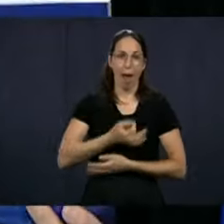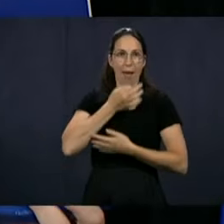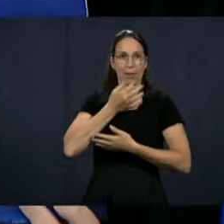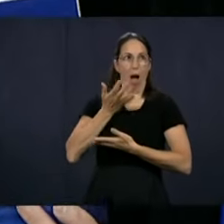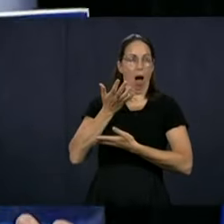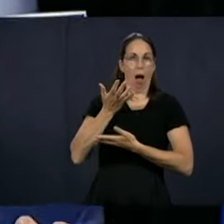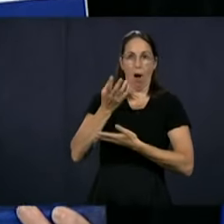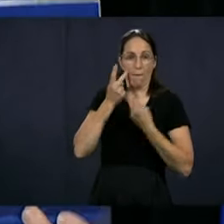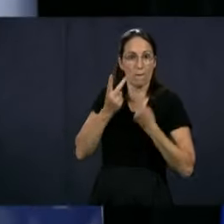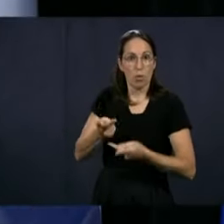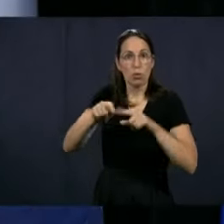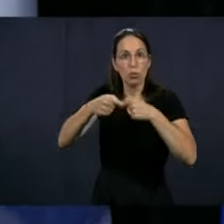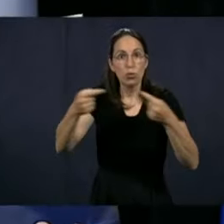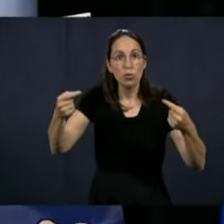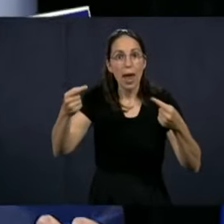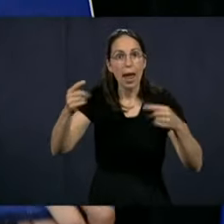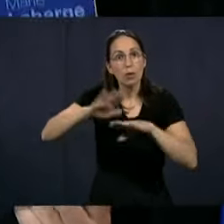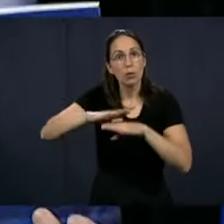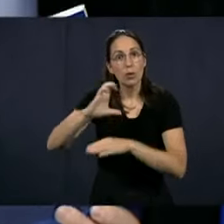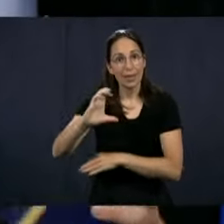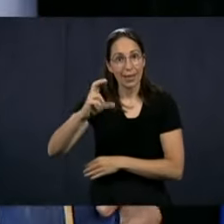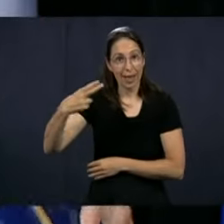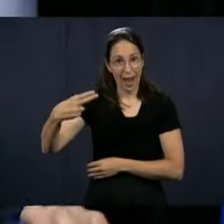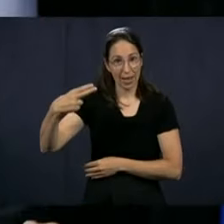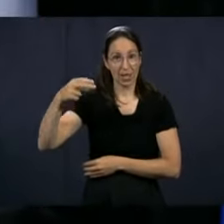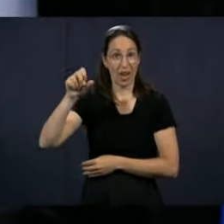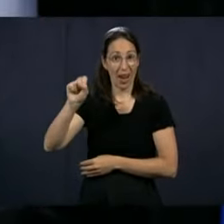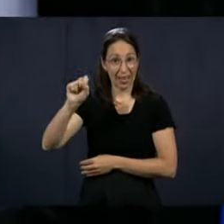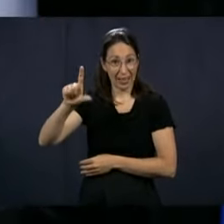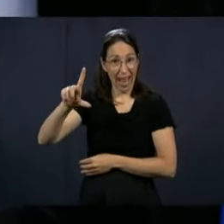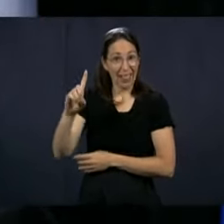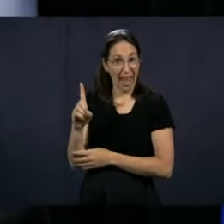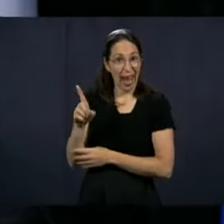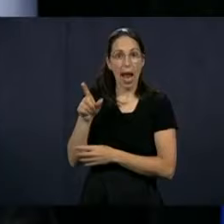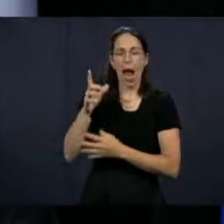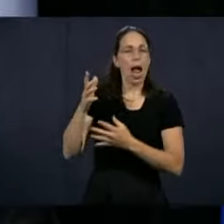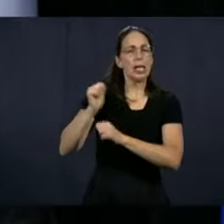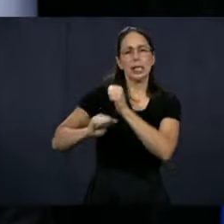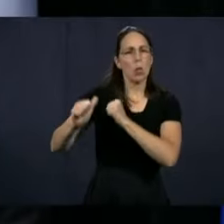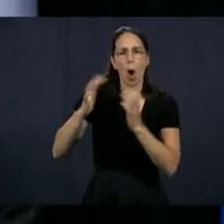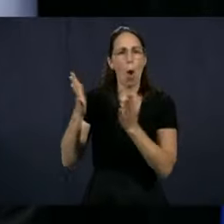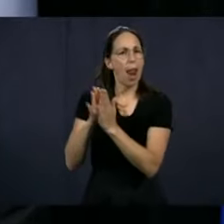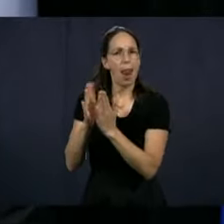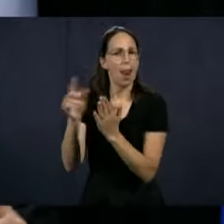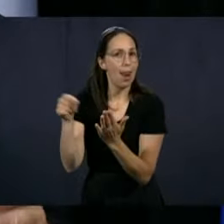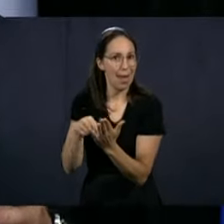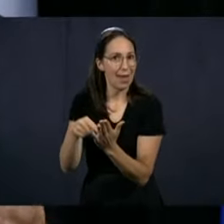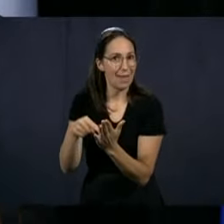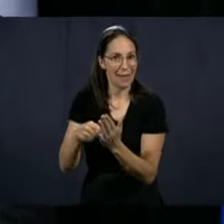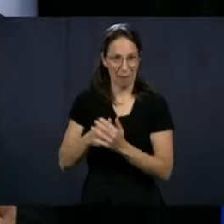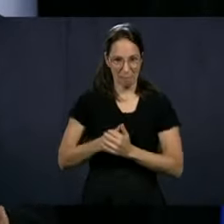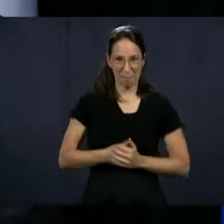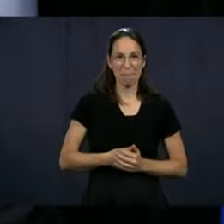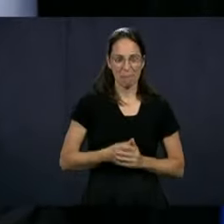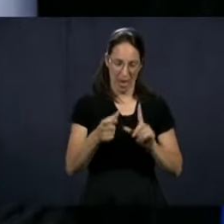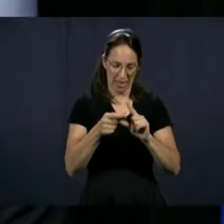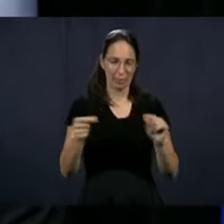what she writes. But it's a coincidence that she wrote about CHSLDs. So the story takes place